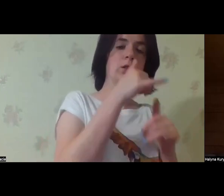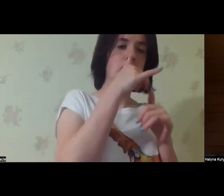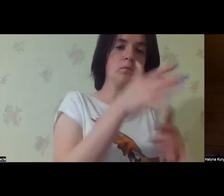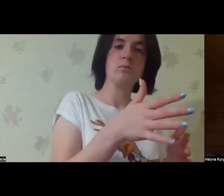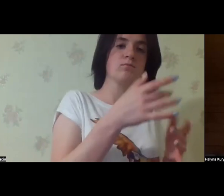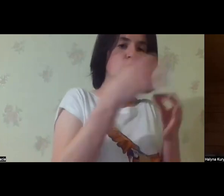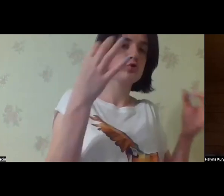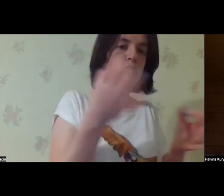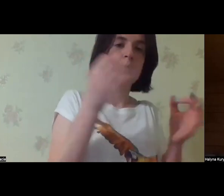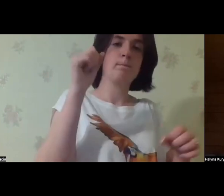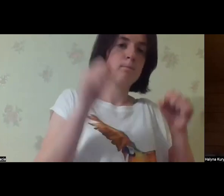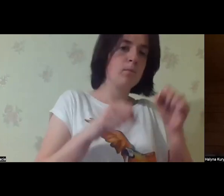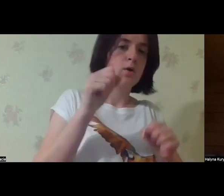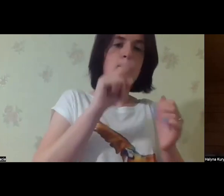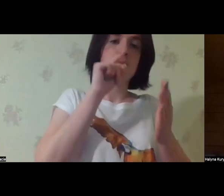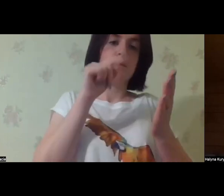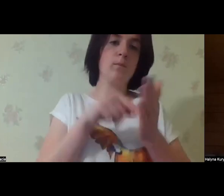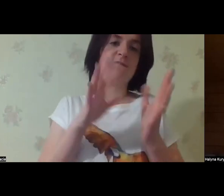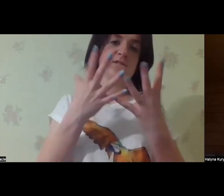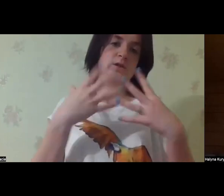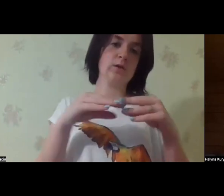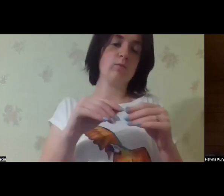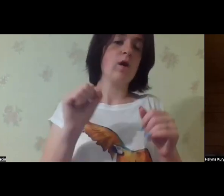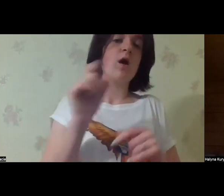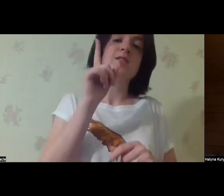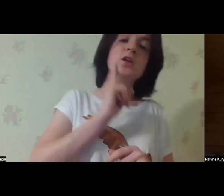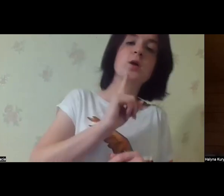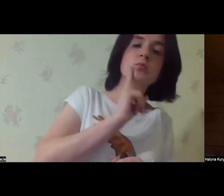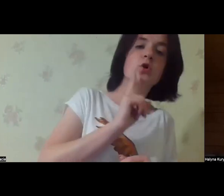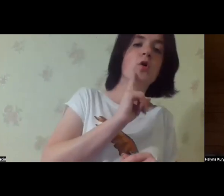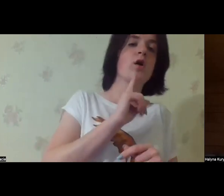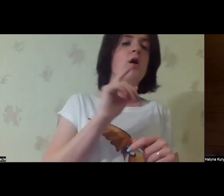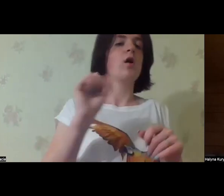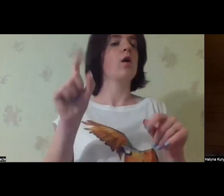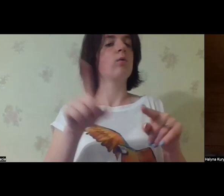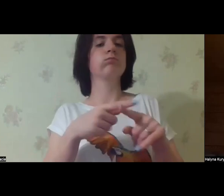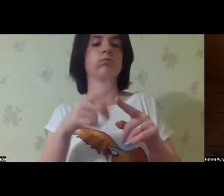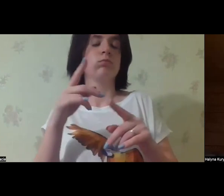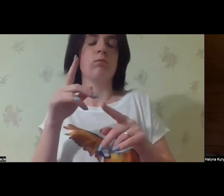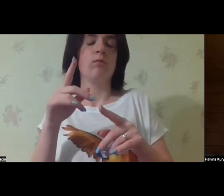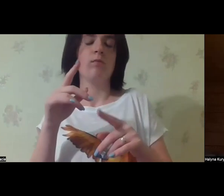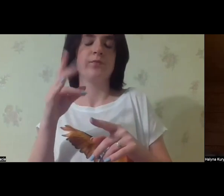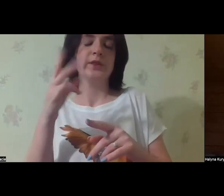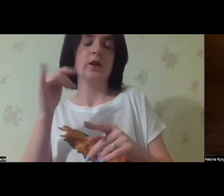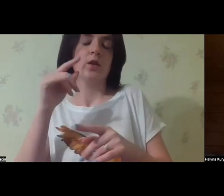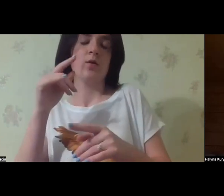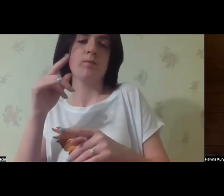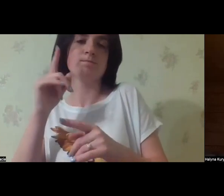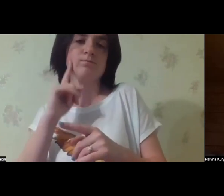most of them have no chance to get into the family, either temporary or forever